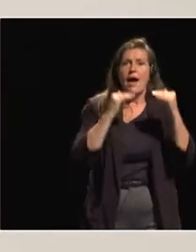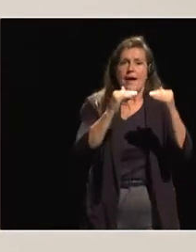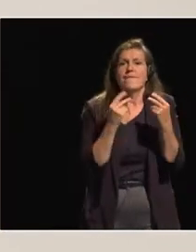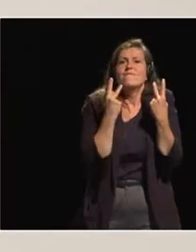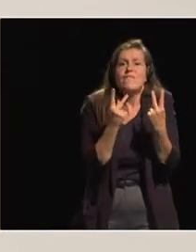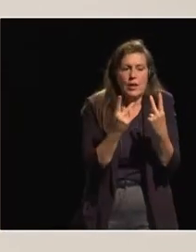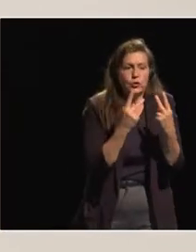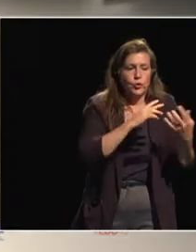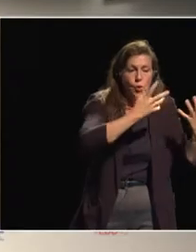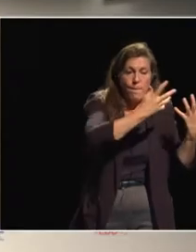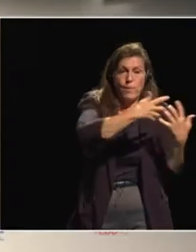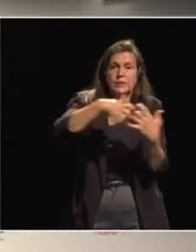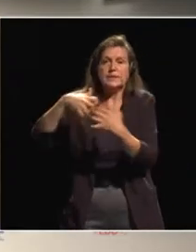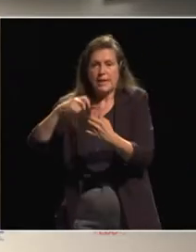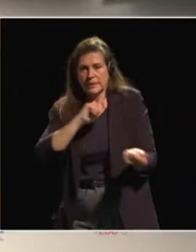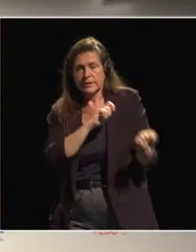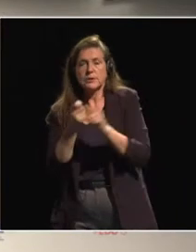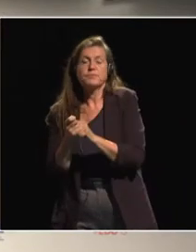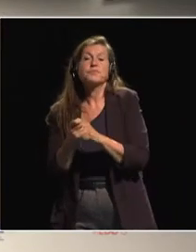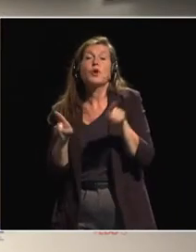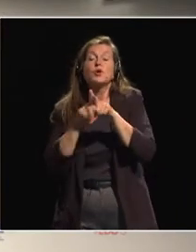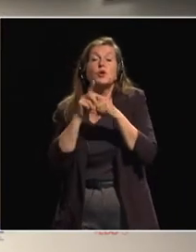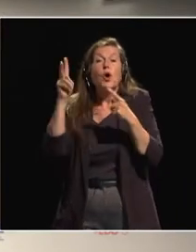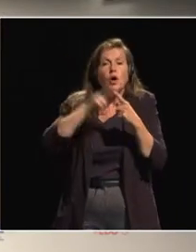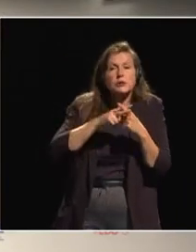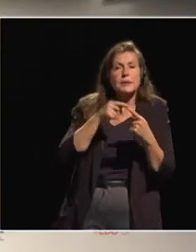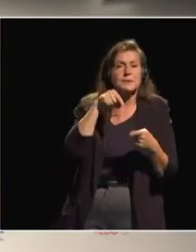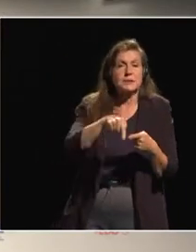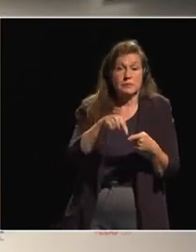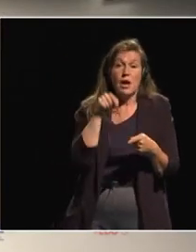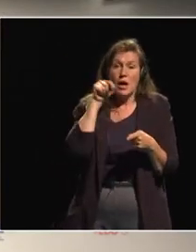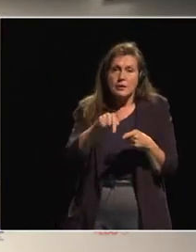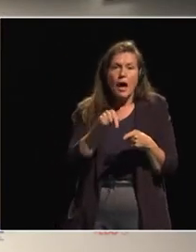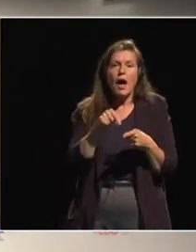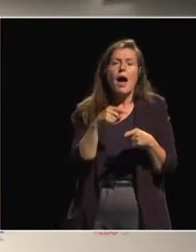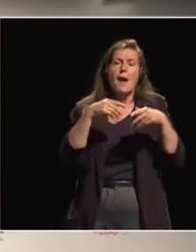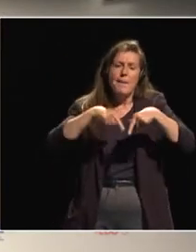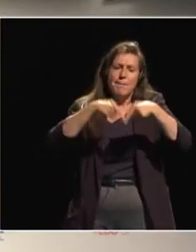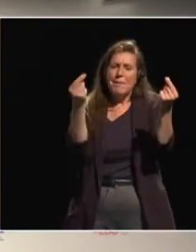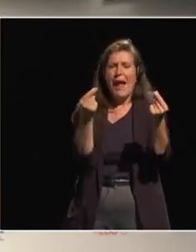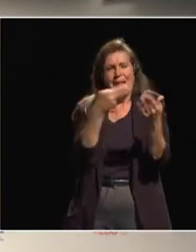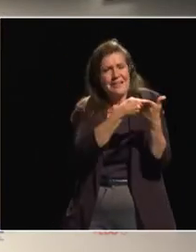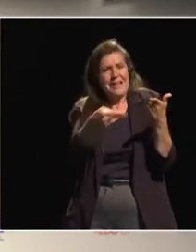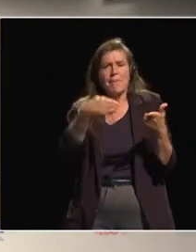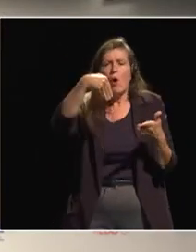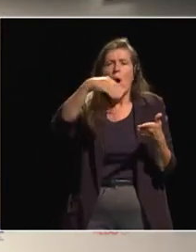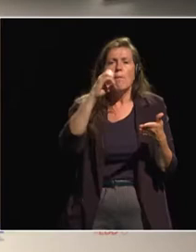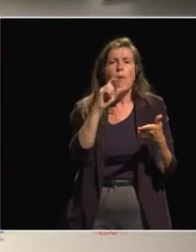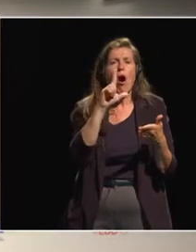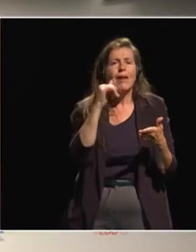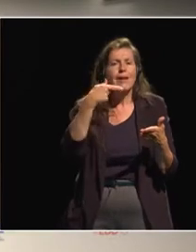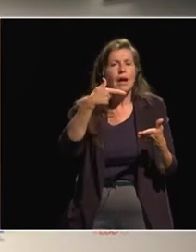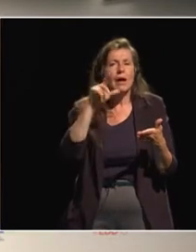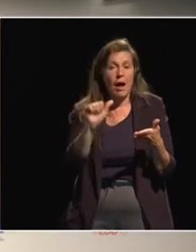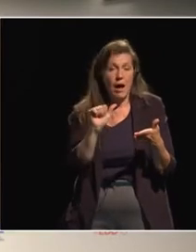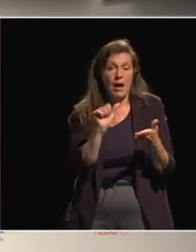products we are processing is contraceptives, which is made from Malinga plant. Malinga plant is a